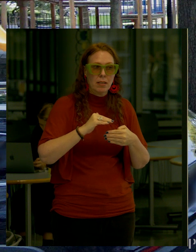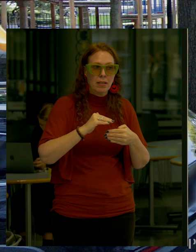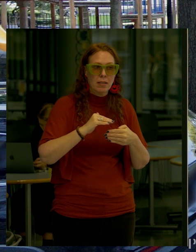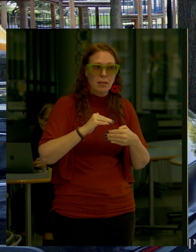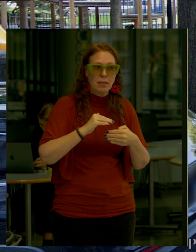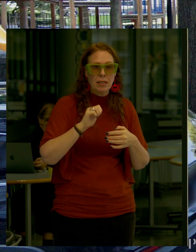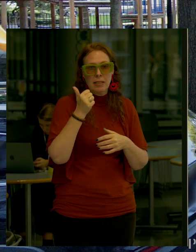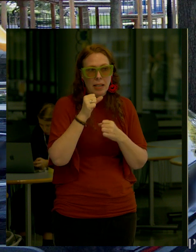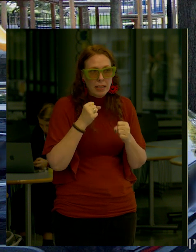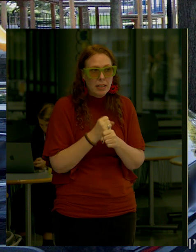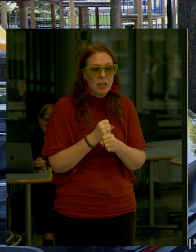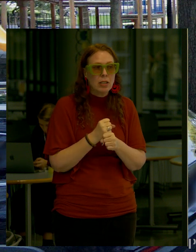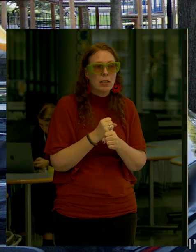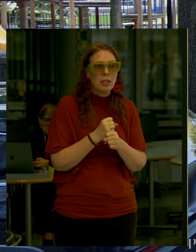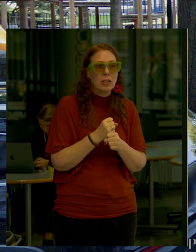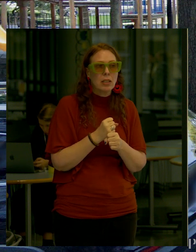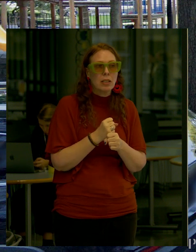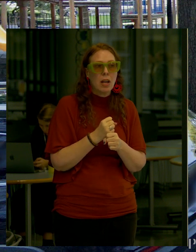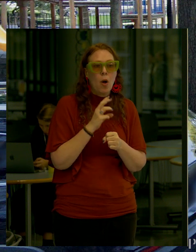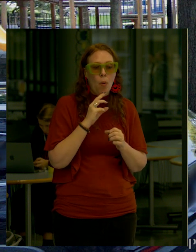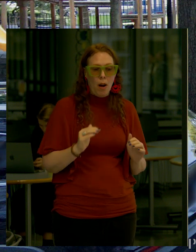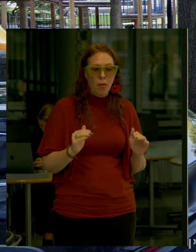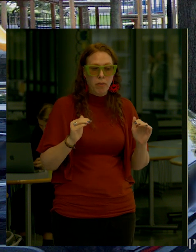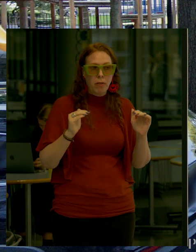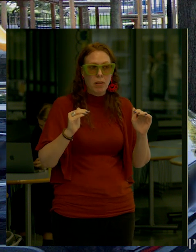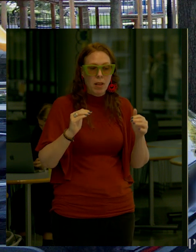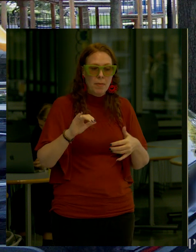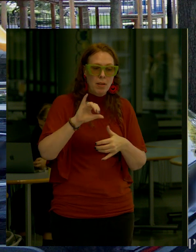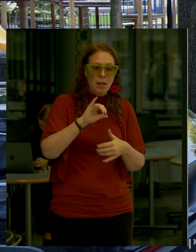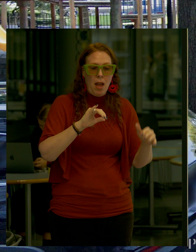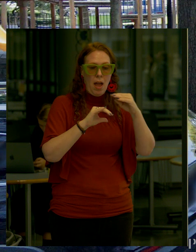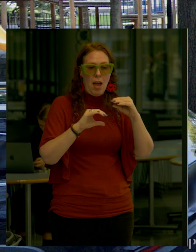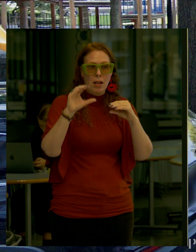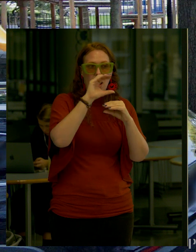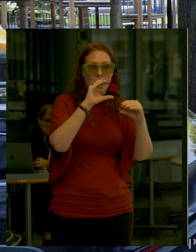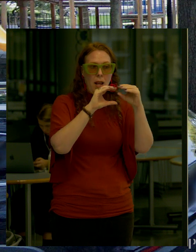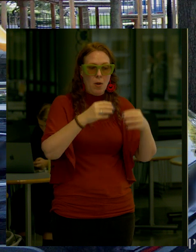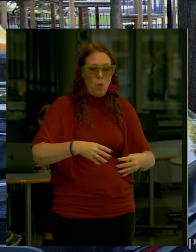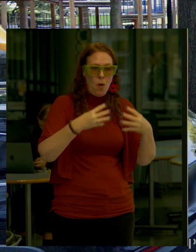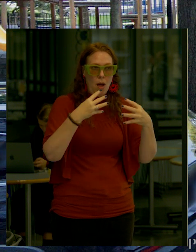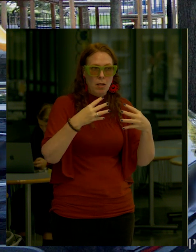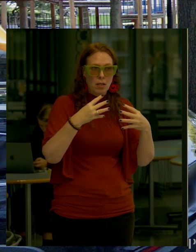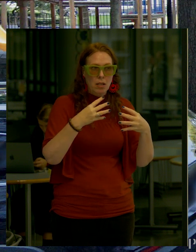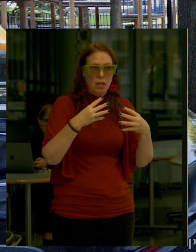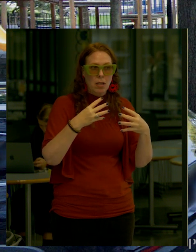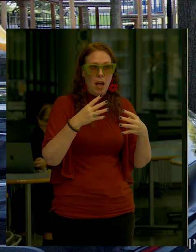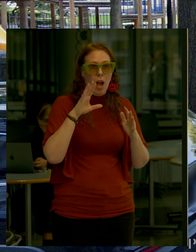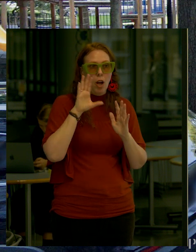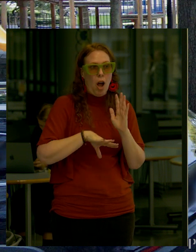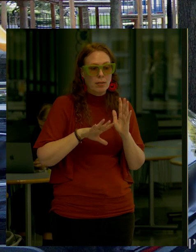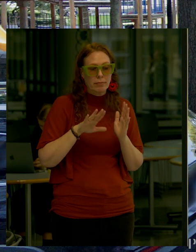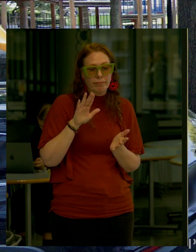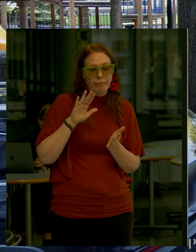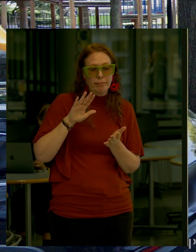down the road in 10 years whatever You see that the water levels are moving higher Then simply just add to it And do it that way Would cost less to